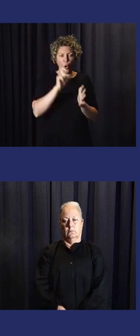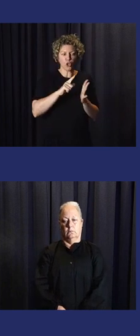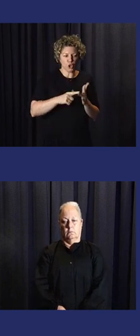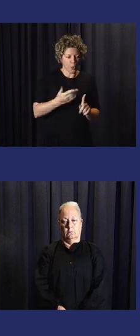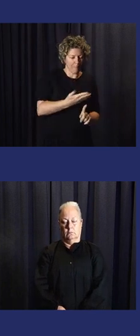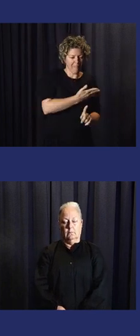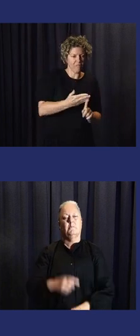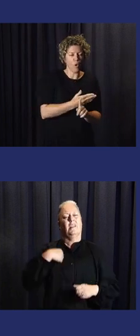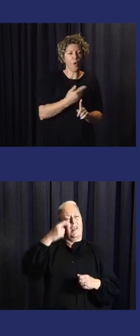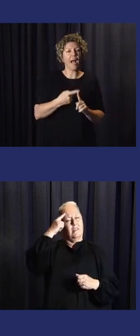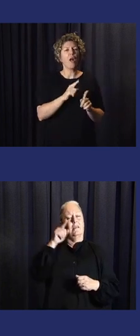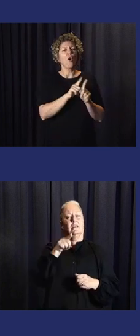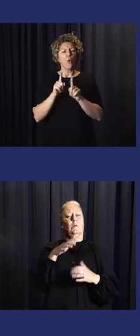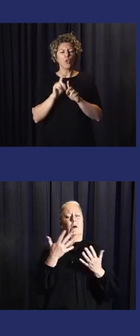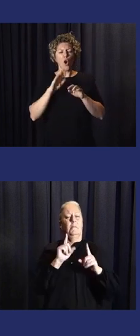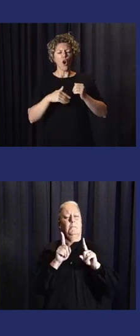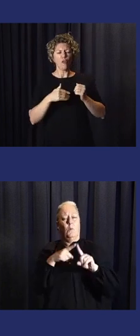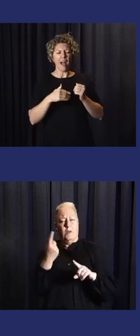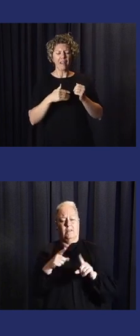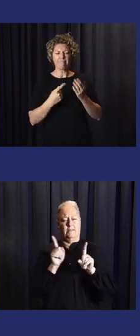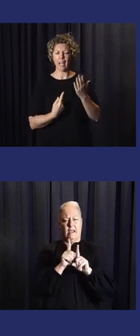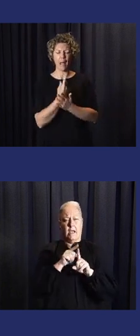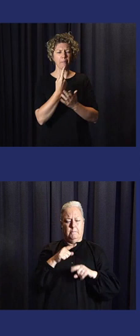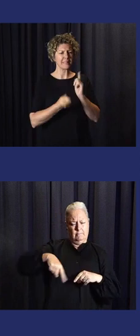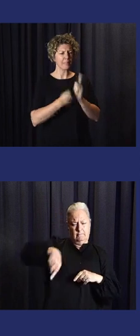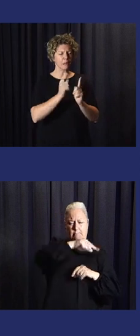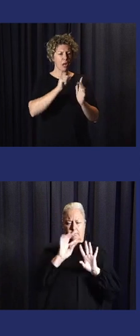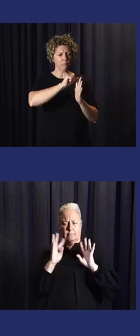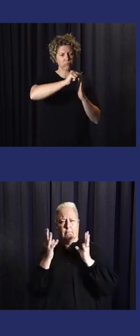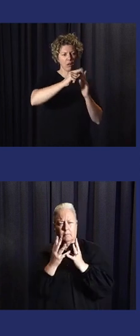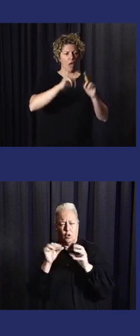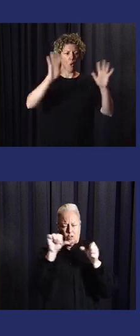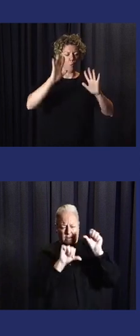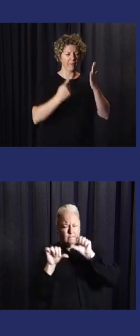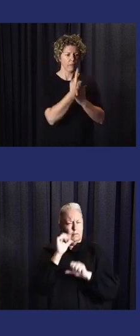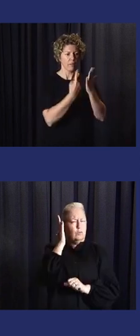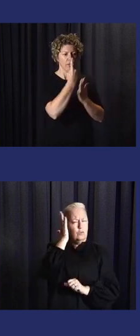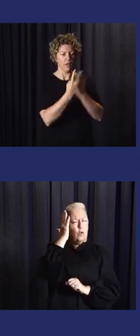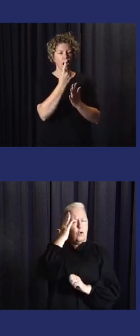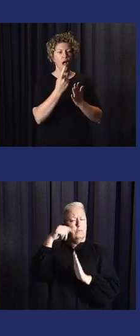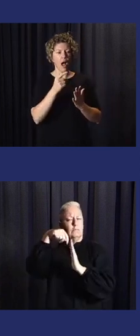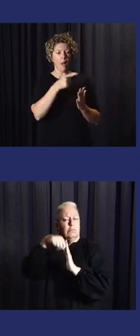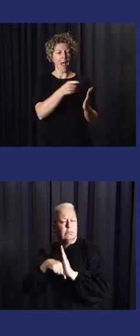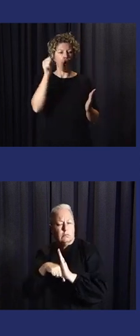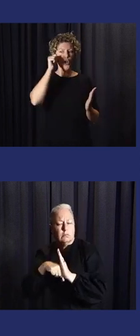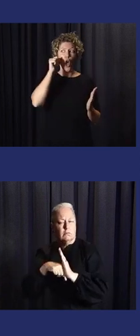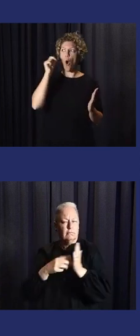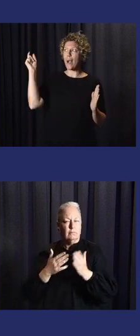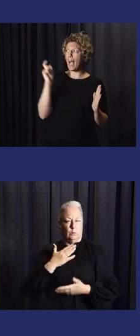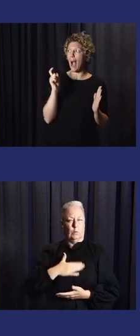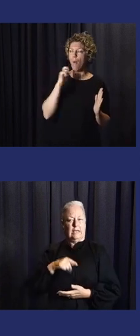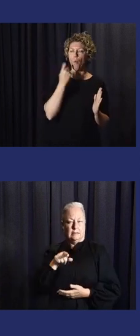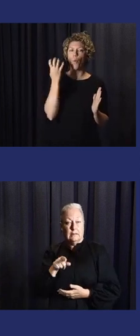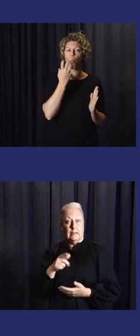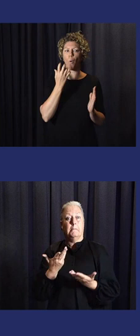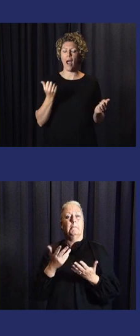disseminating early warning, early action system. And also multi-hazard early warning system should